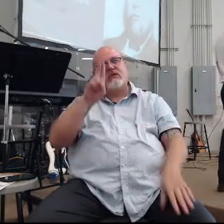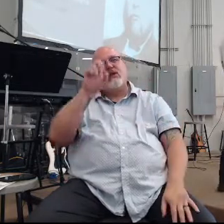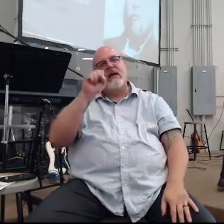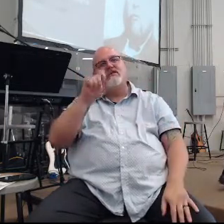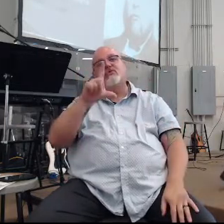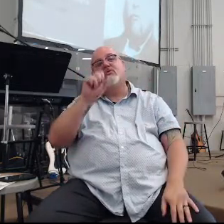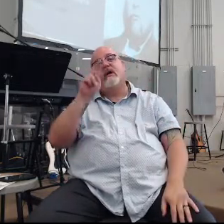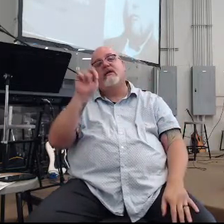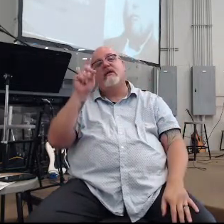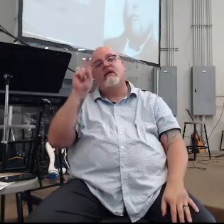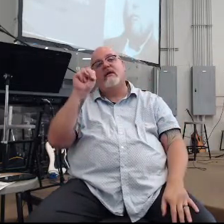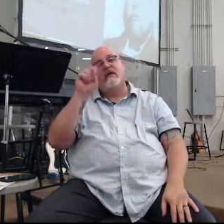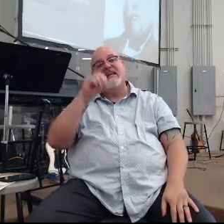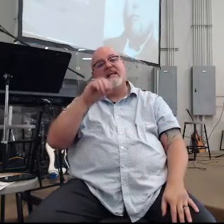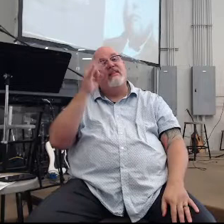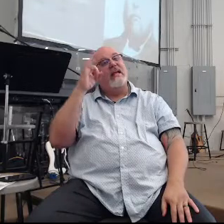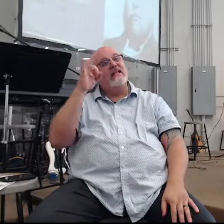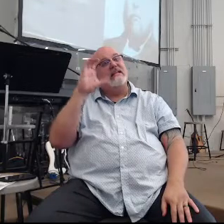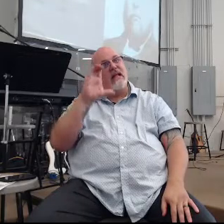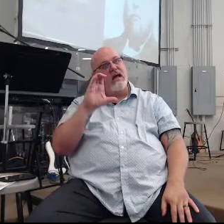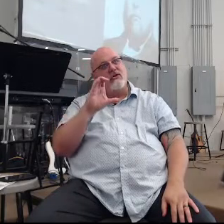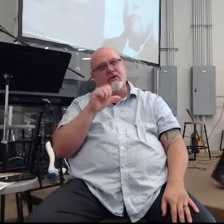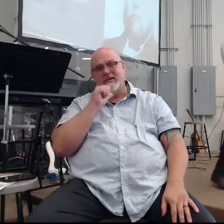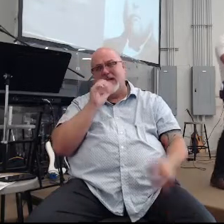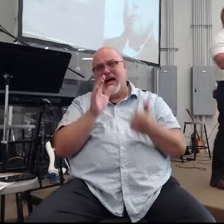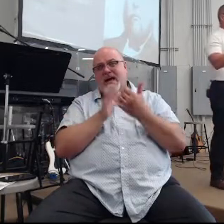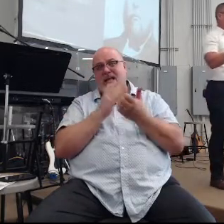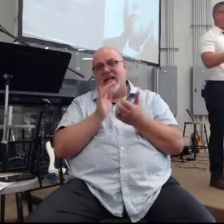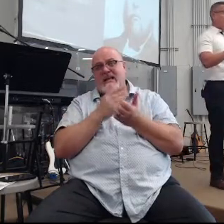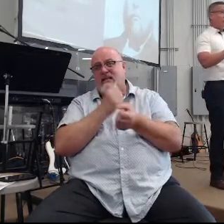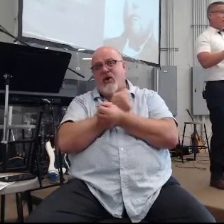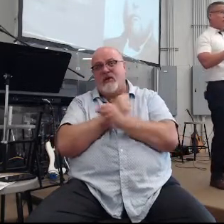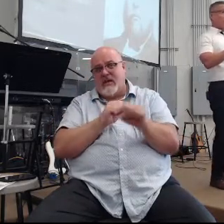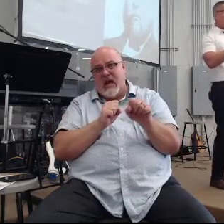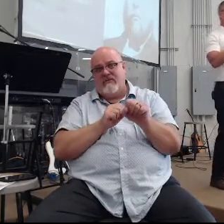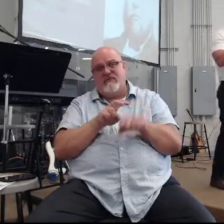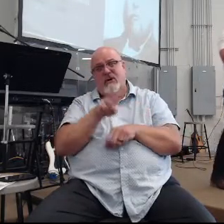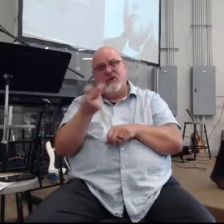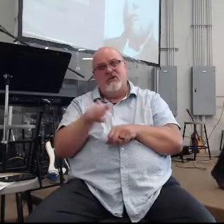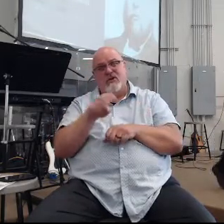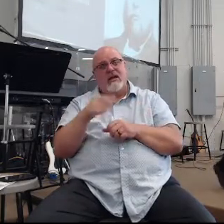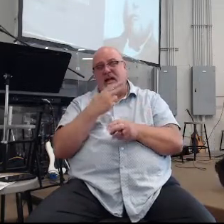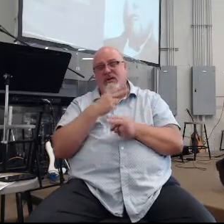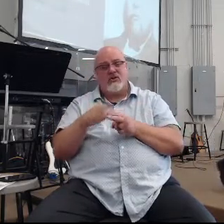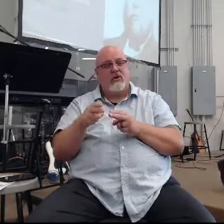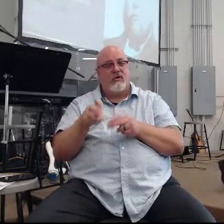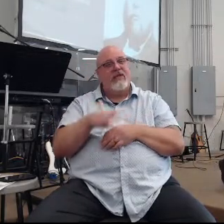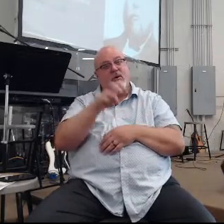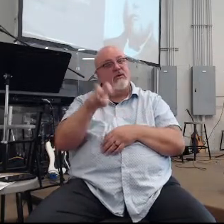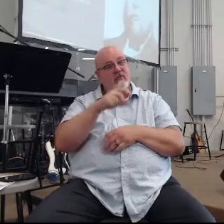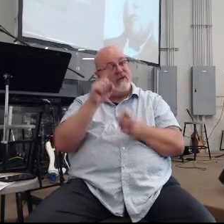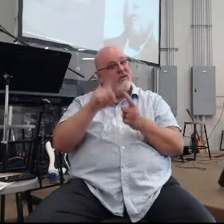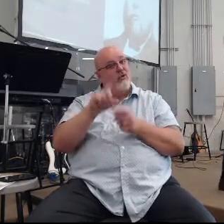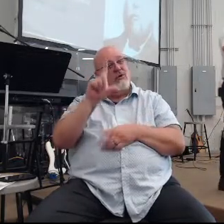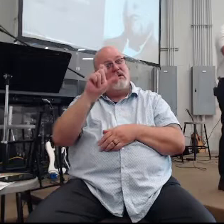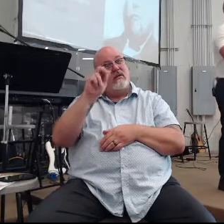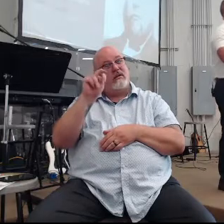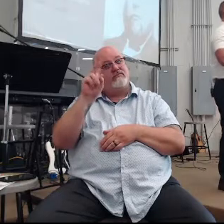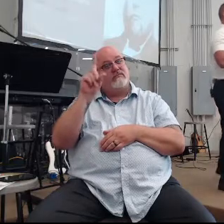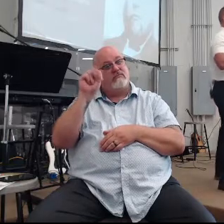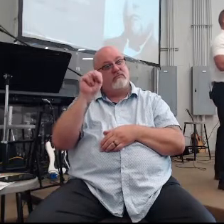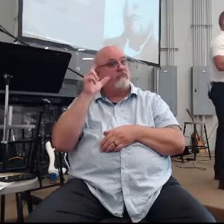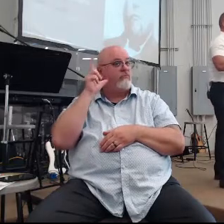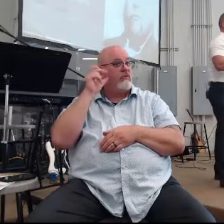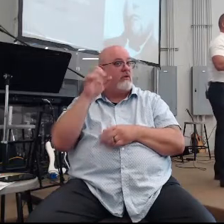London in the 1800s, which was not necessarily a safe journey, and certainly not a short journey. They would travel to London to hear